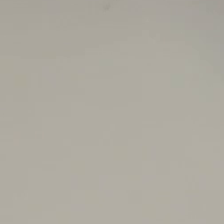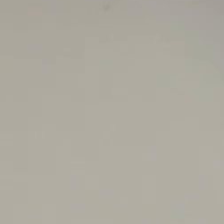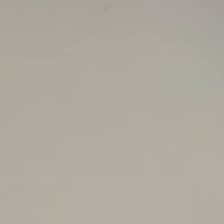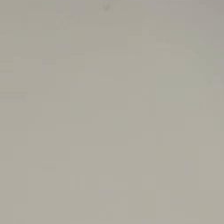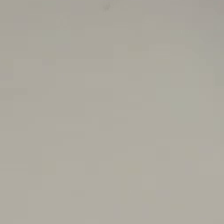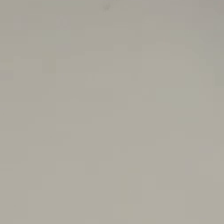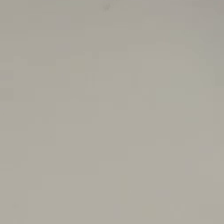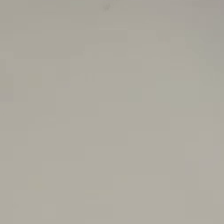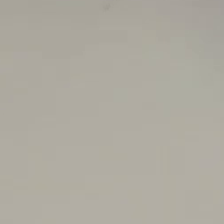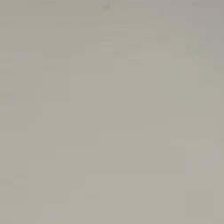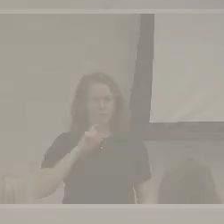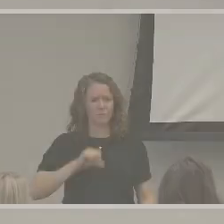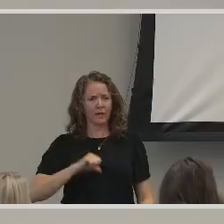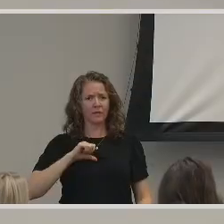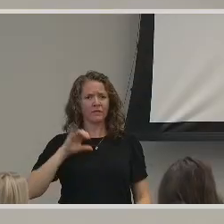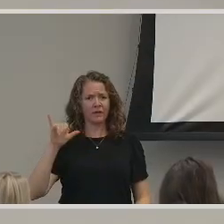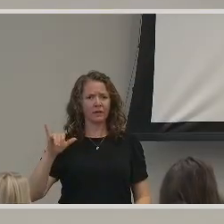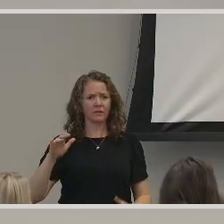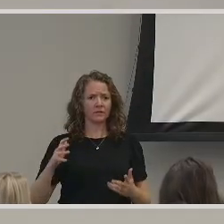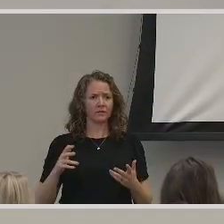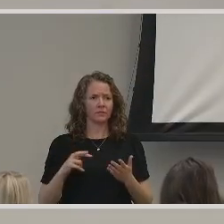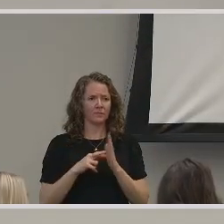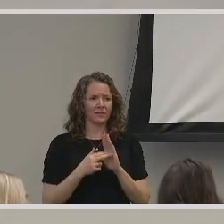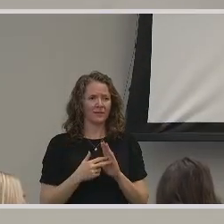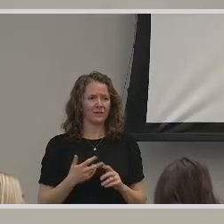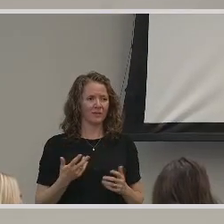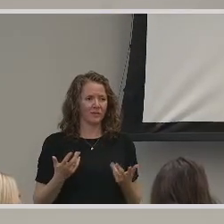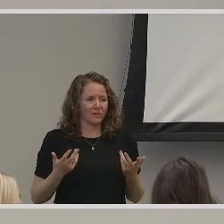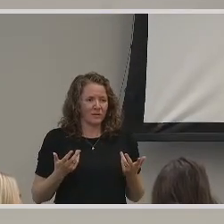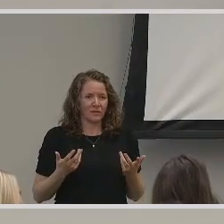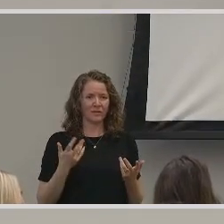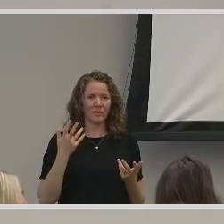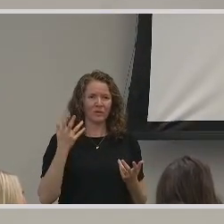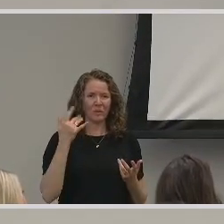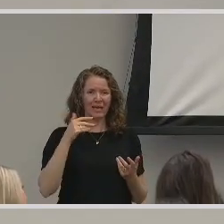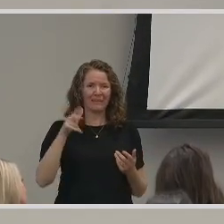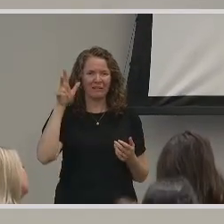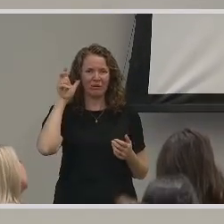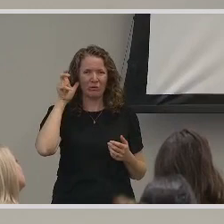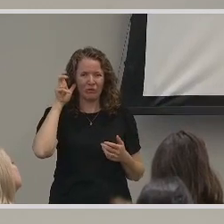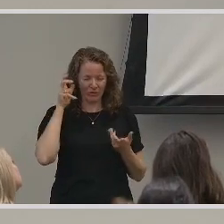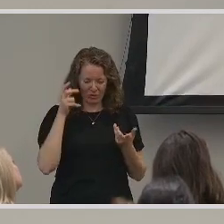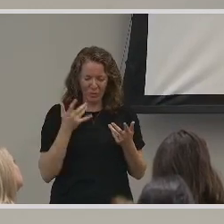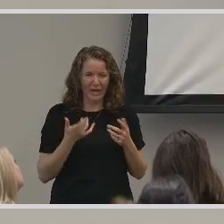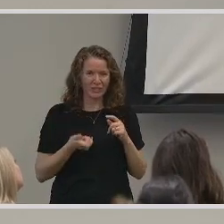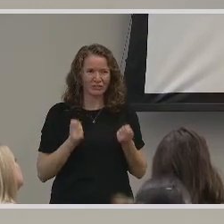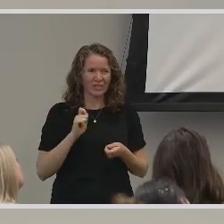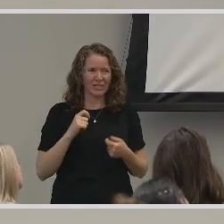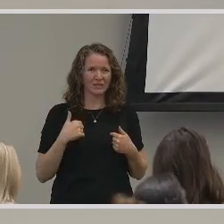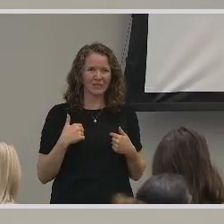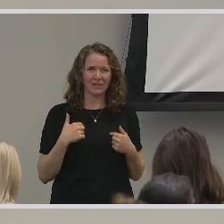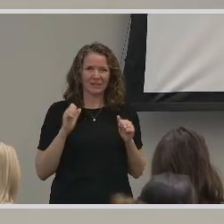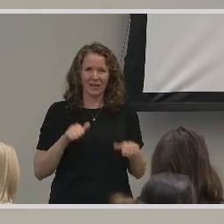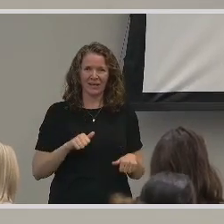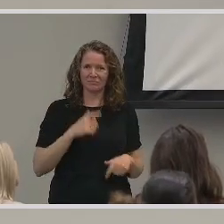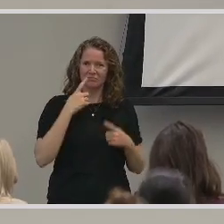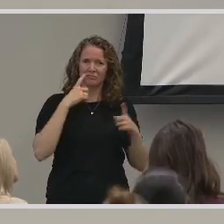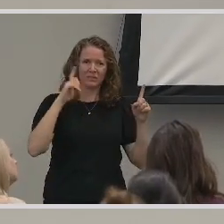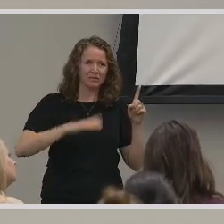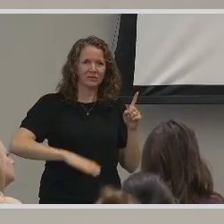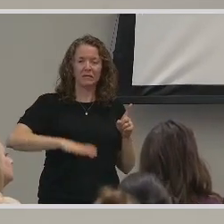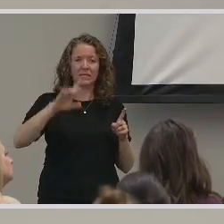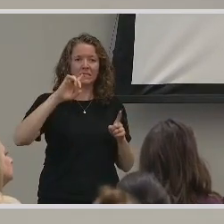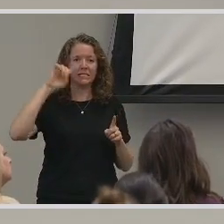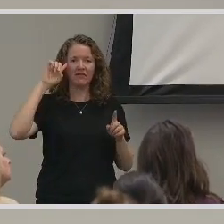they're very proud of it. And they think, well, why should you hear? Why should you change? You can find ways to live life as a deaf person.